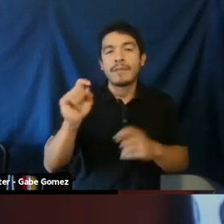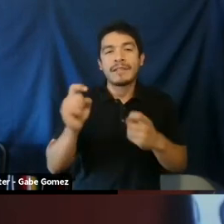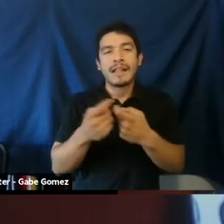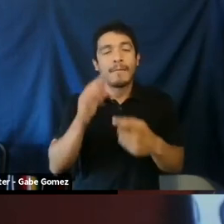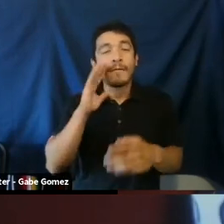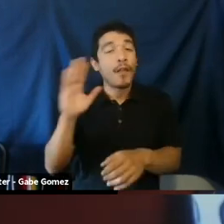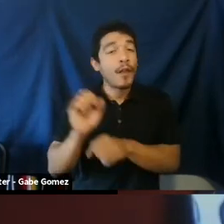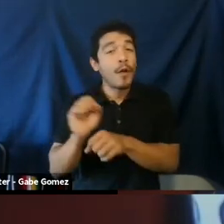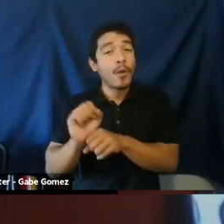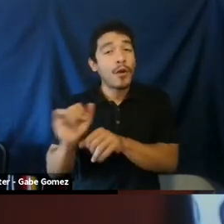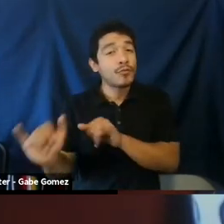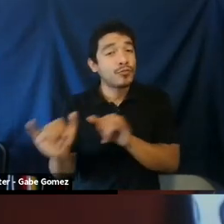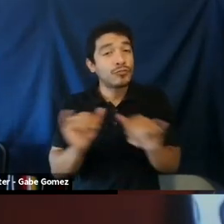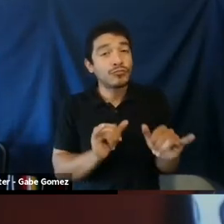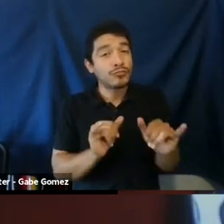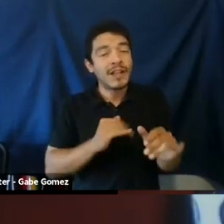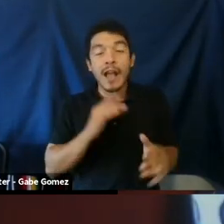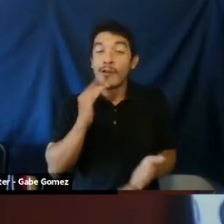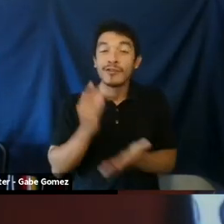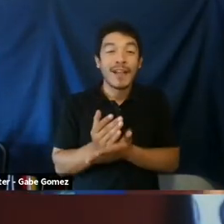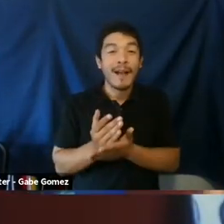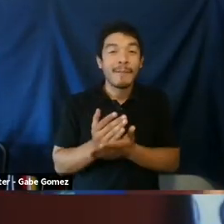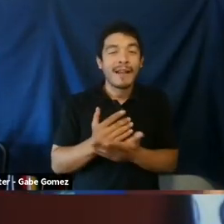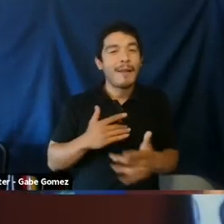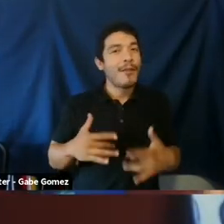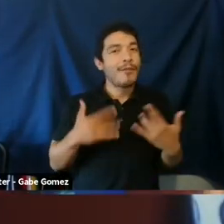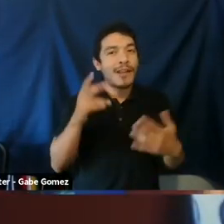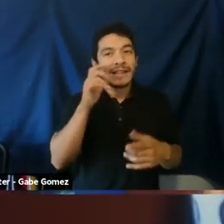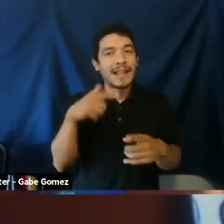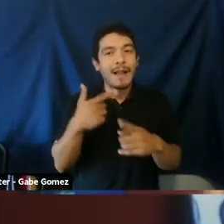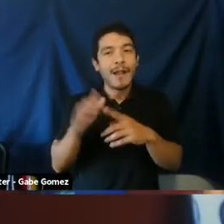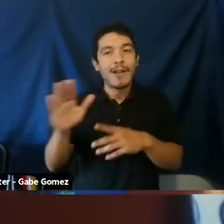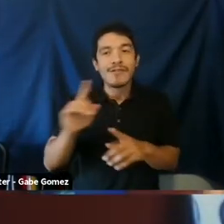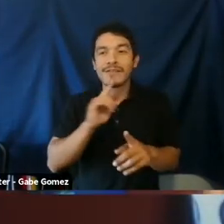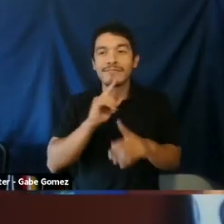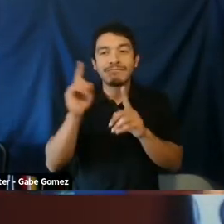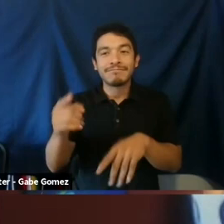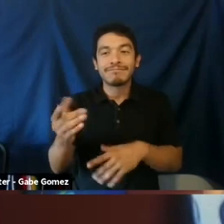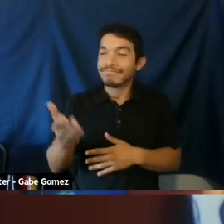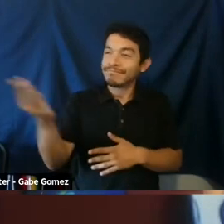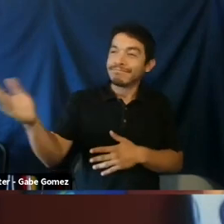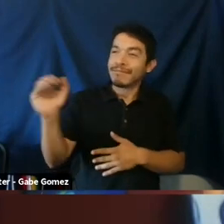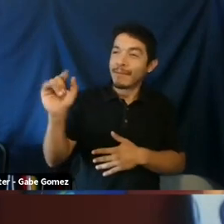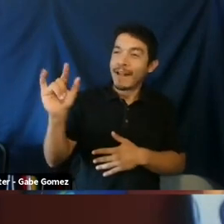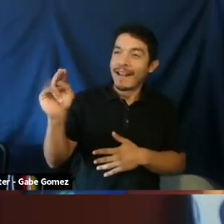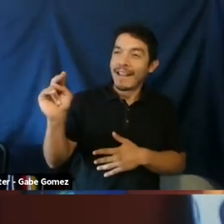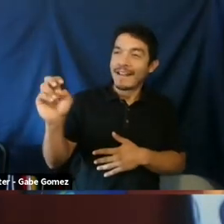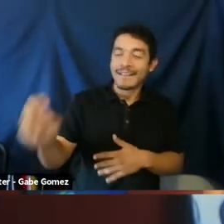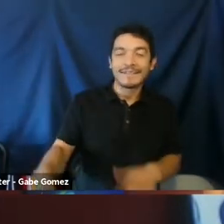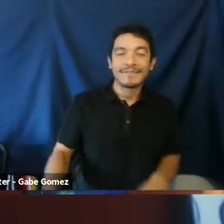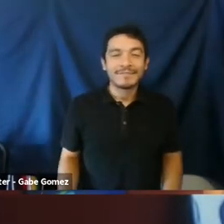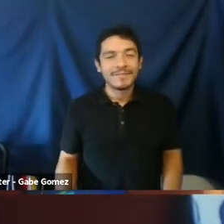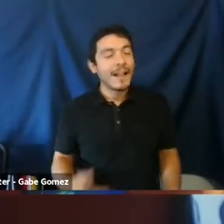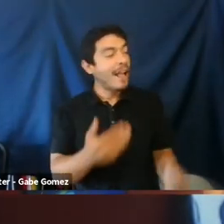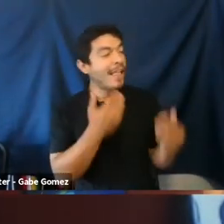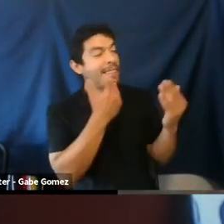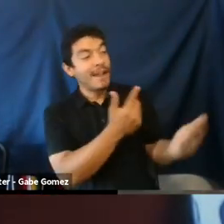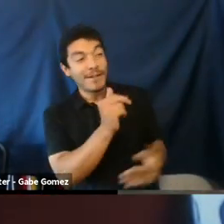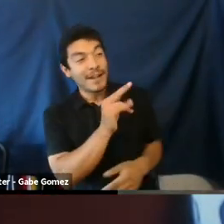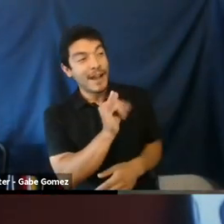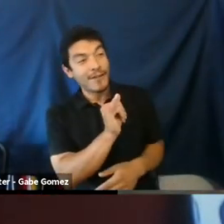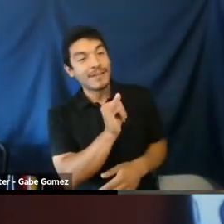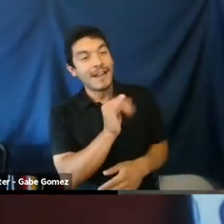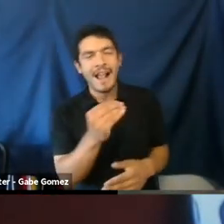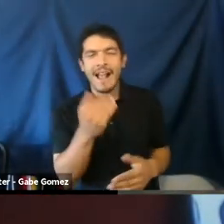And I also want to thank the Pramundo research team and our comms team for the contributions as well. So I will stop there and I'm thrilled to hear about the